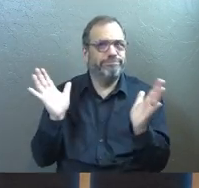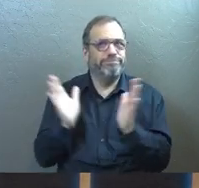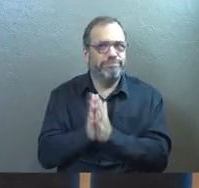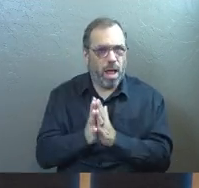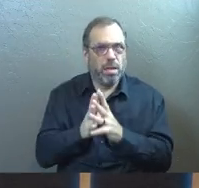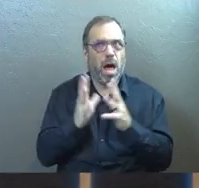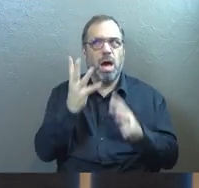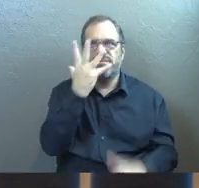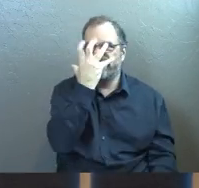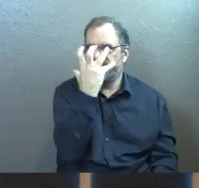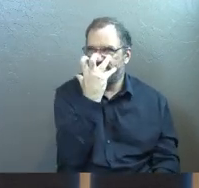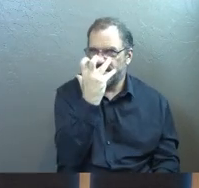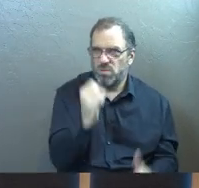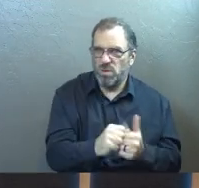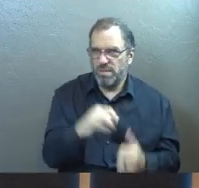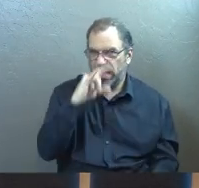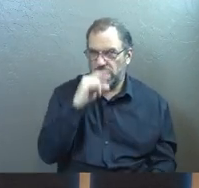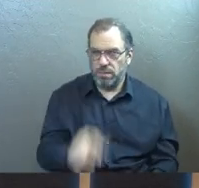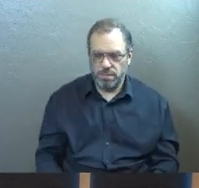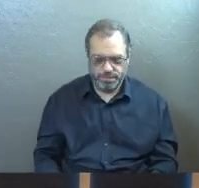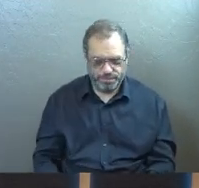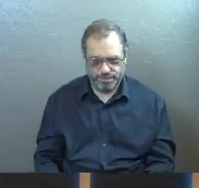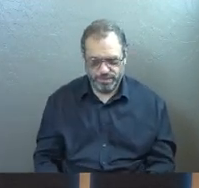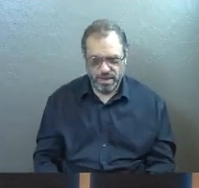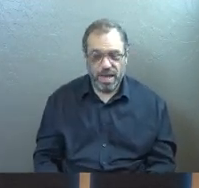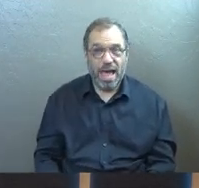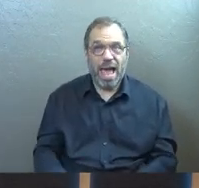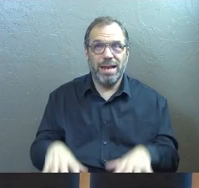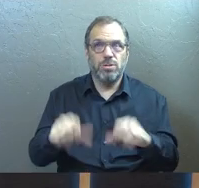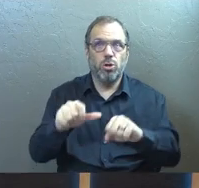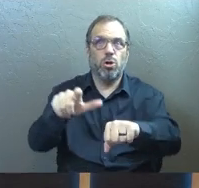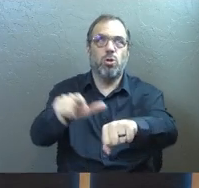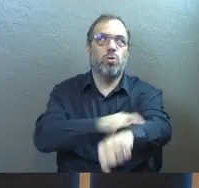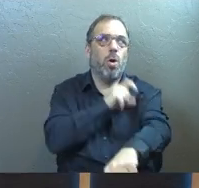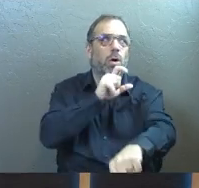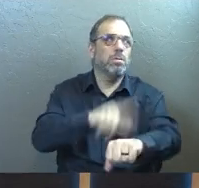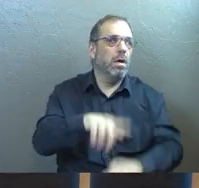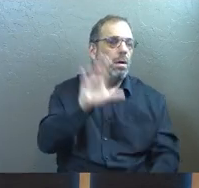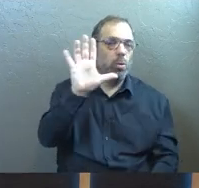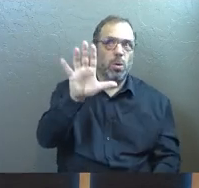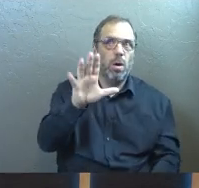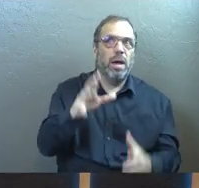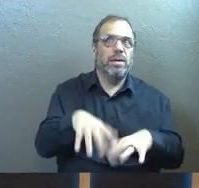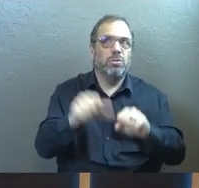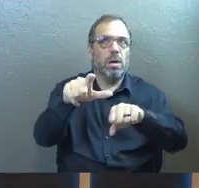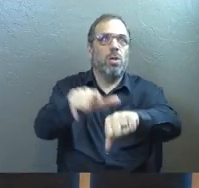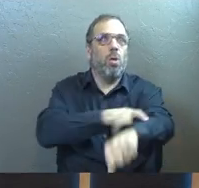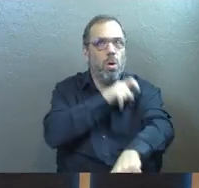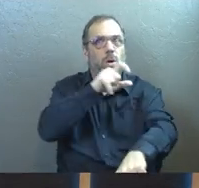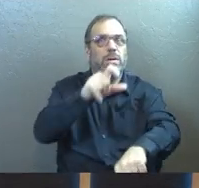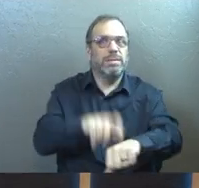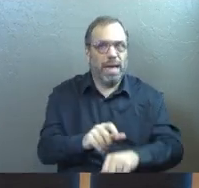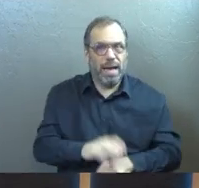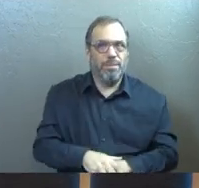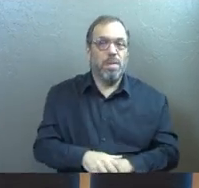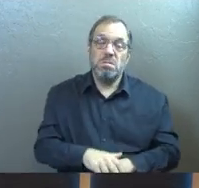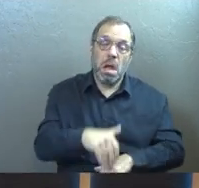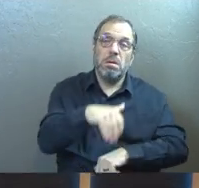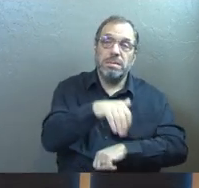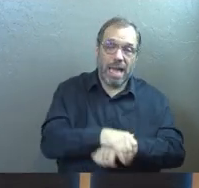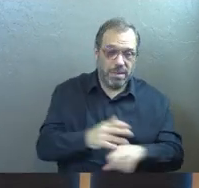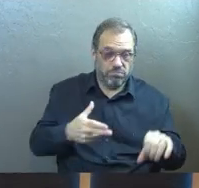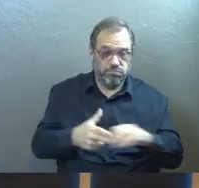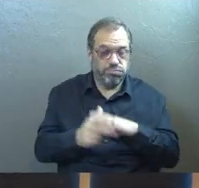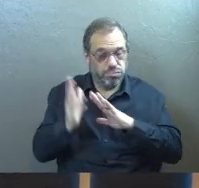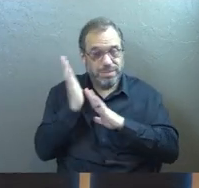A lot of anger was coming out. And it took a while. Can I tell you, it took a while. And there were nights that we were